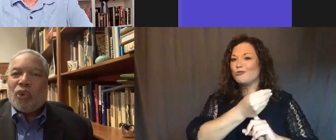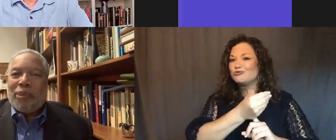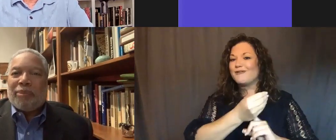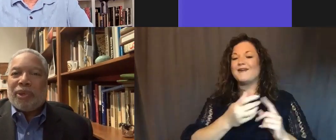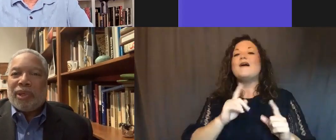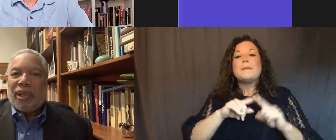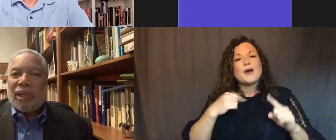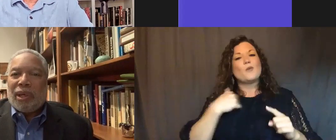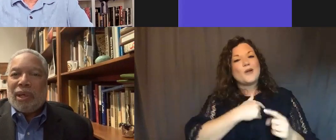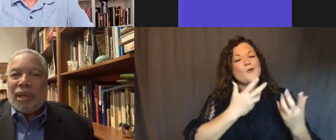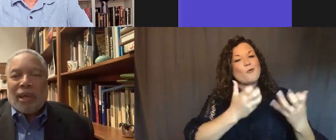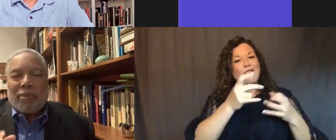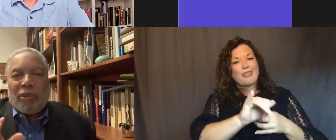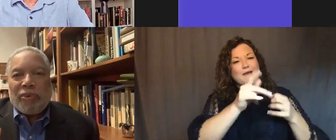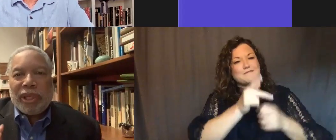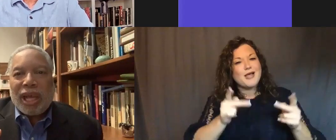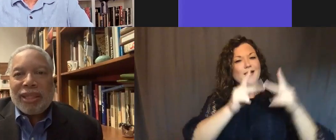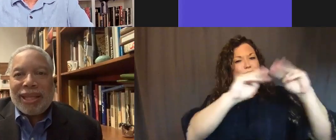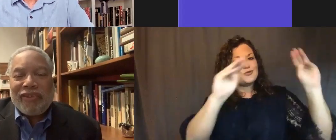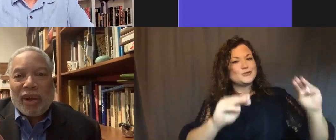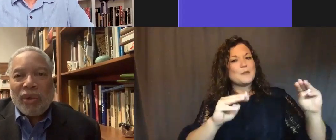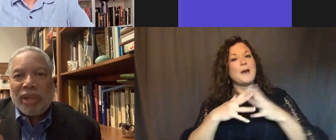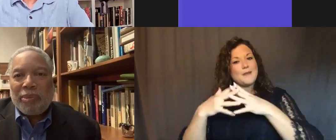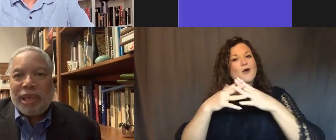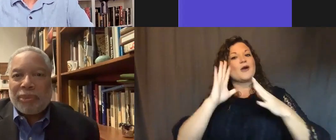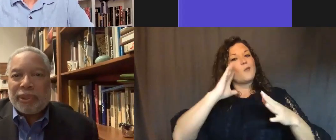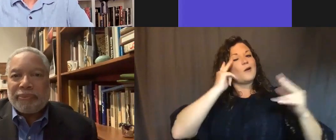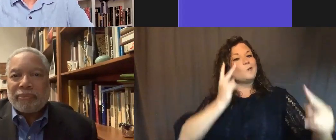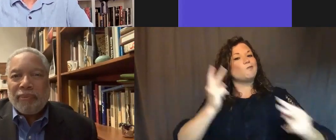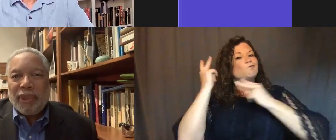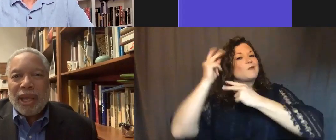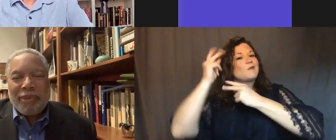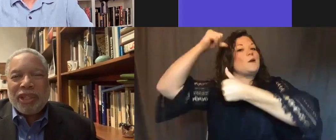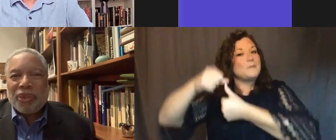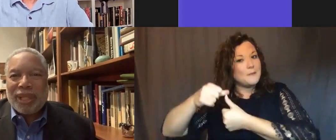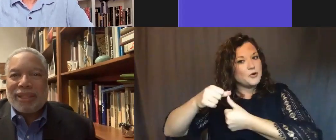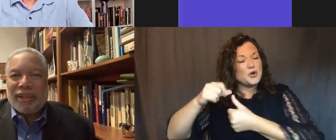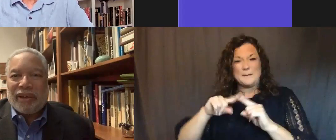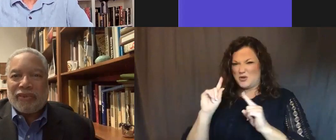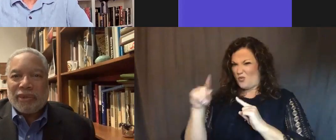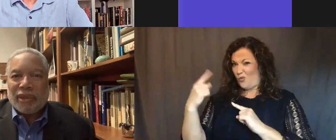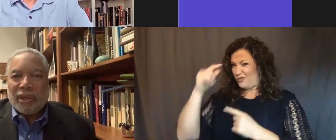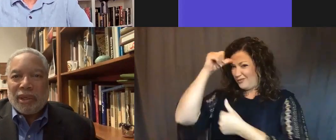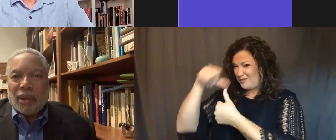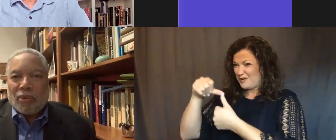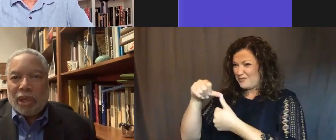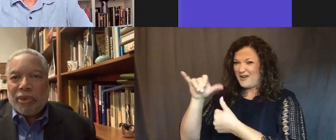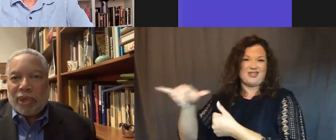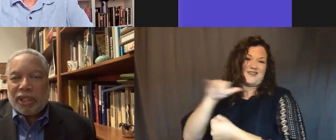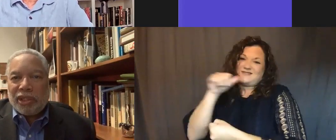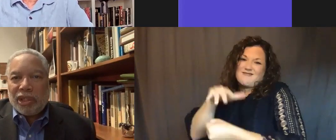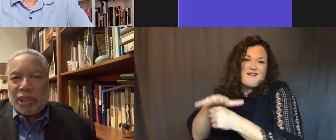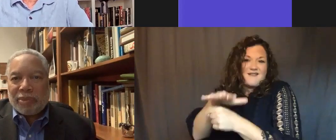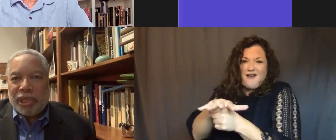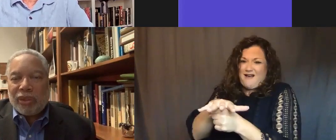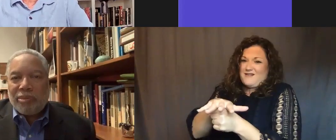remembered. But we realized that if it only remembered, I'm not sure that's enough. What we